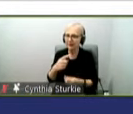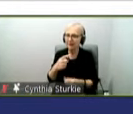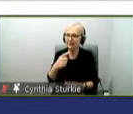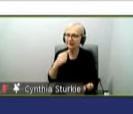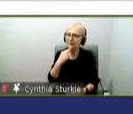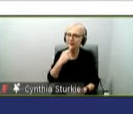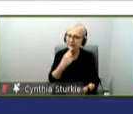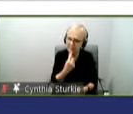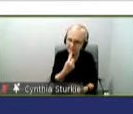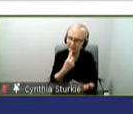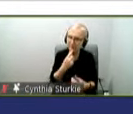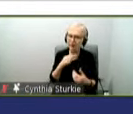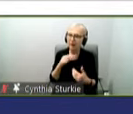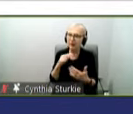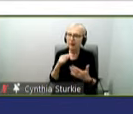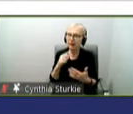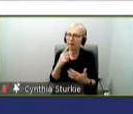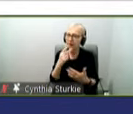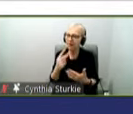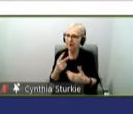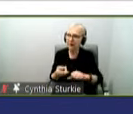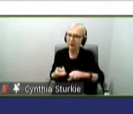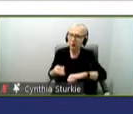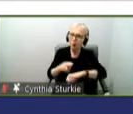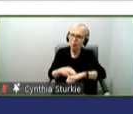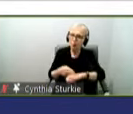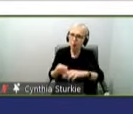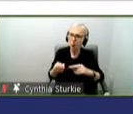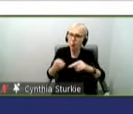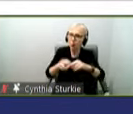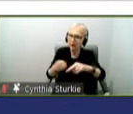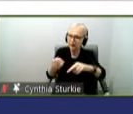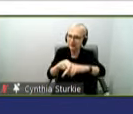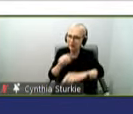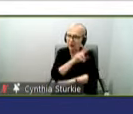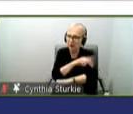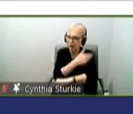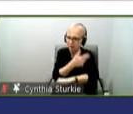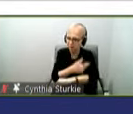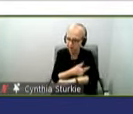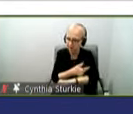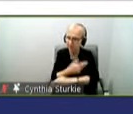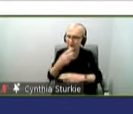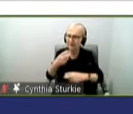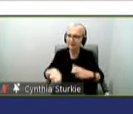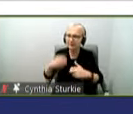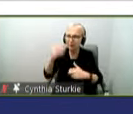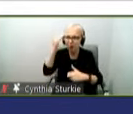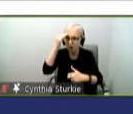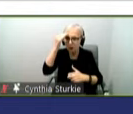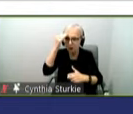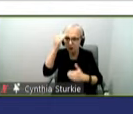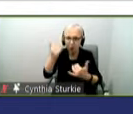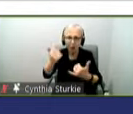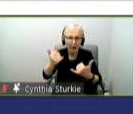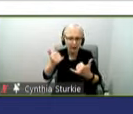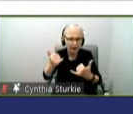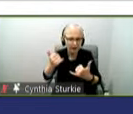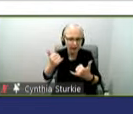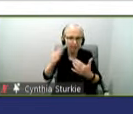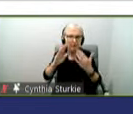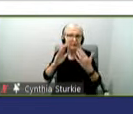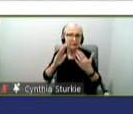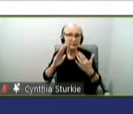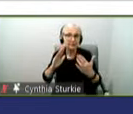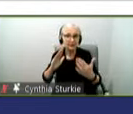reported that they have seen an increase in COVID-19 associated hospitalizations, but it's difficult to know at this point if that is the expected number